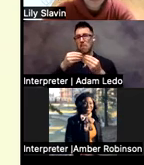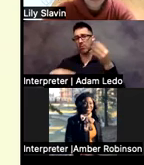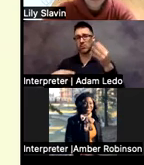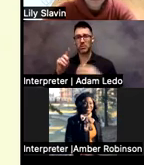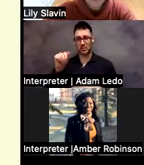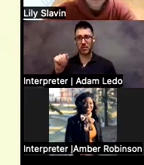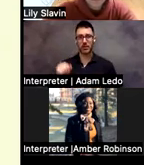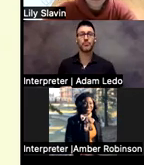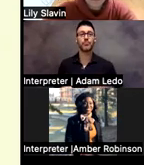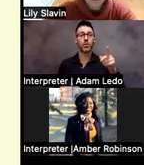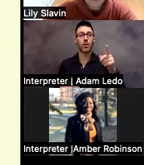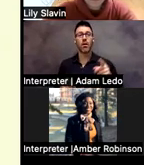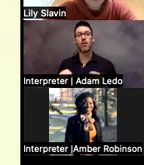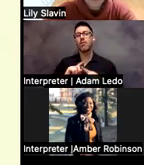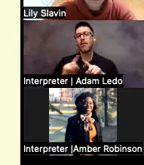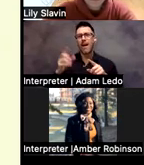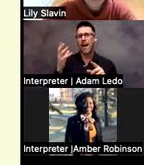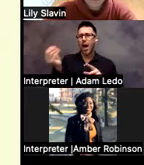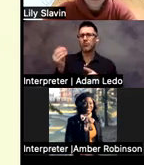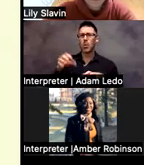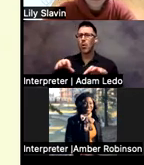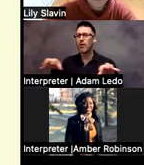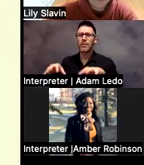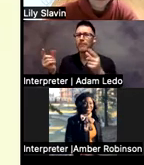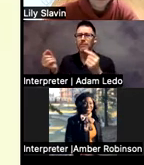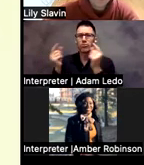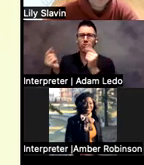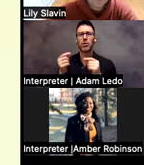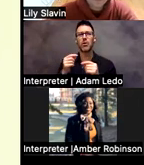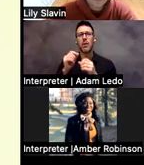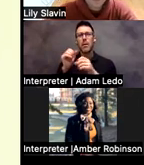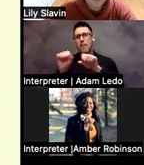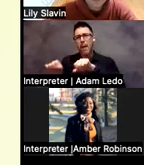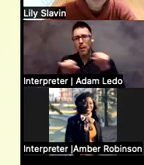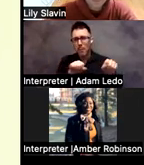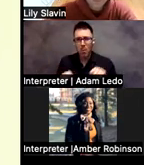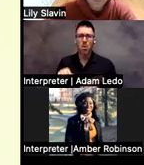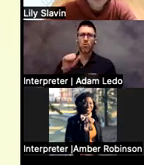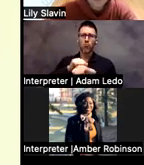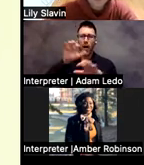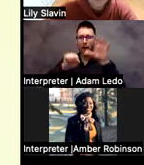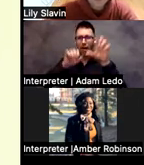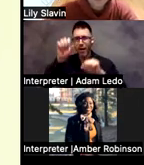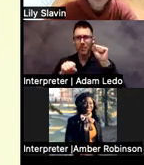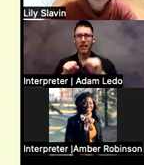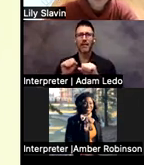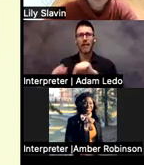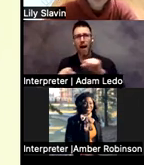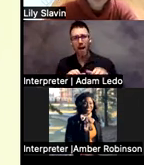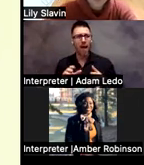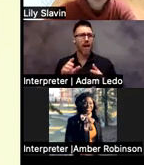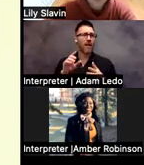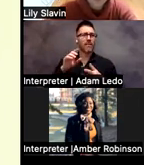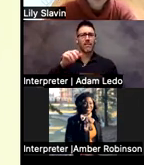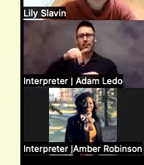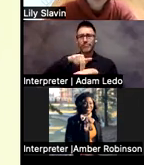outdoor adventure videos here, paddleboarding, rock climbing, kayaking, fishing, biking, hiking, and how kids